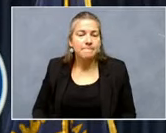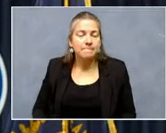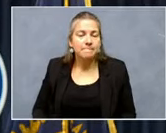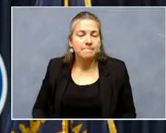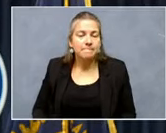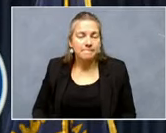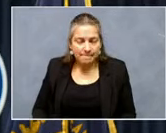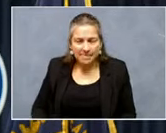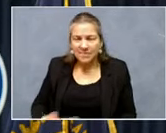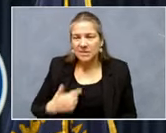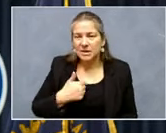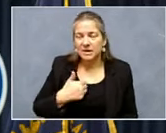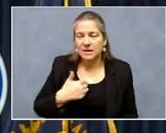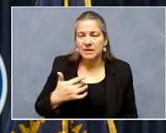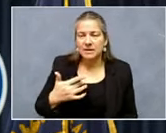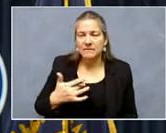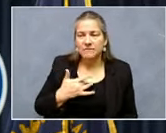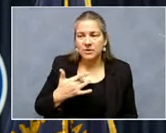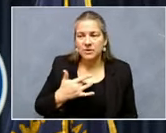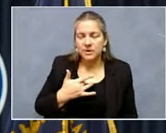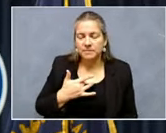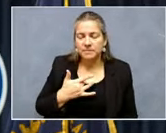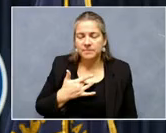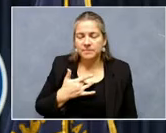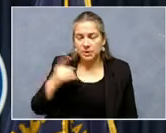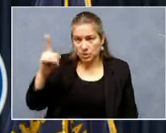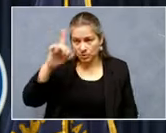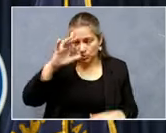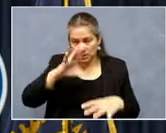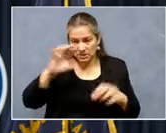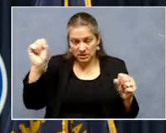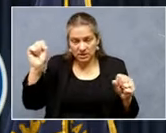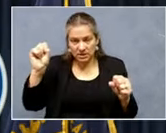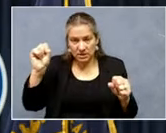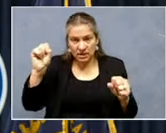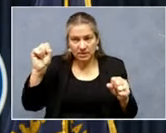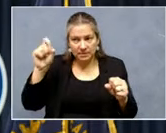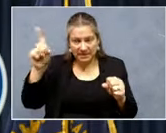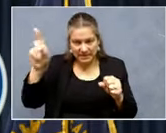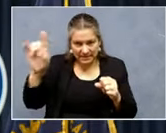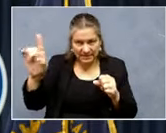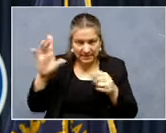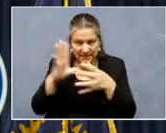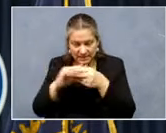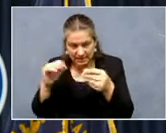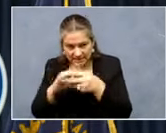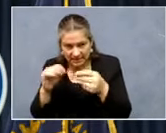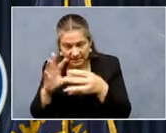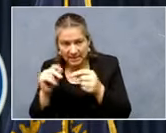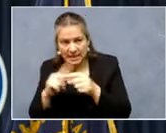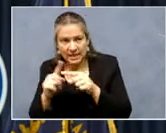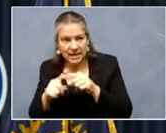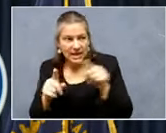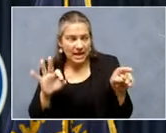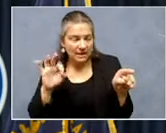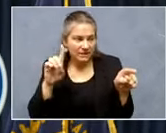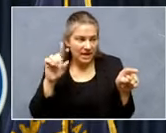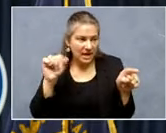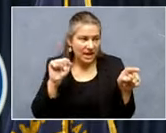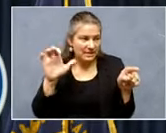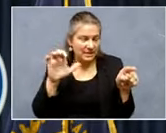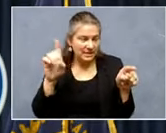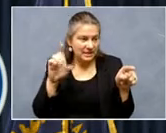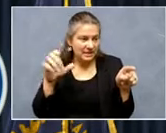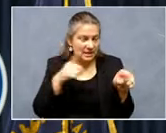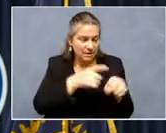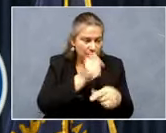fact that the, the, the president came out early, uh, talking about one thing and then the, this FDA and the CDC approved another, you